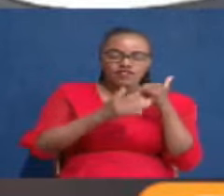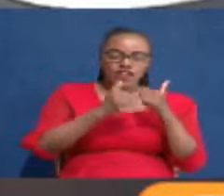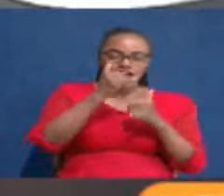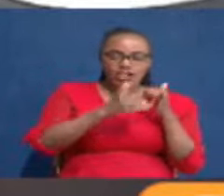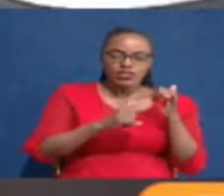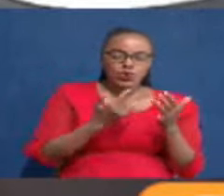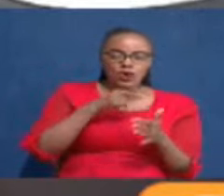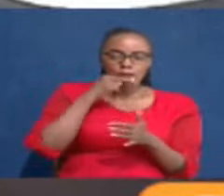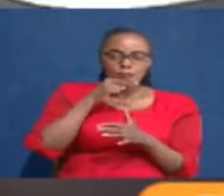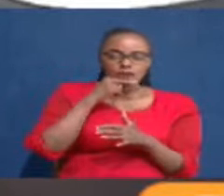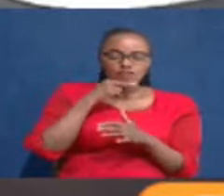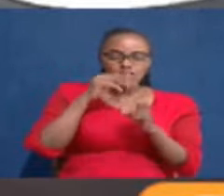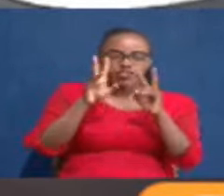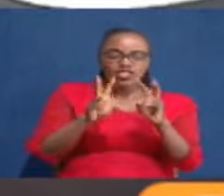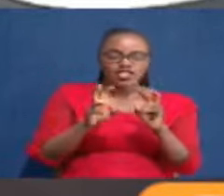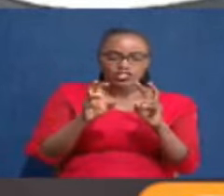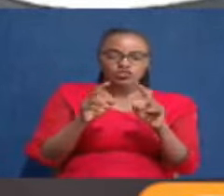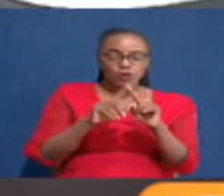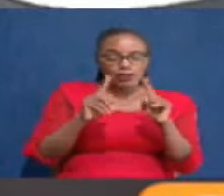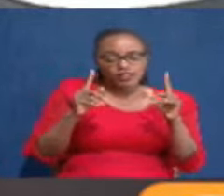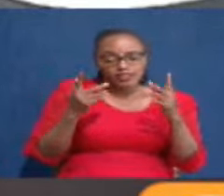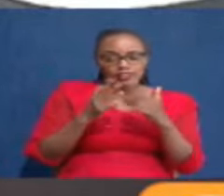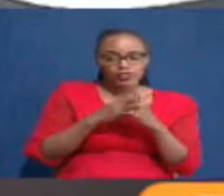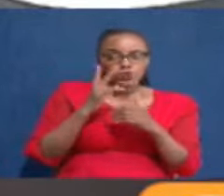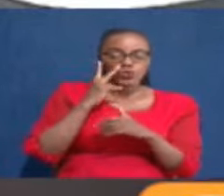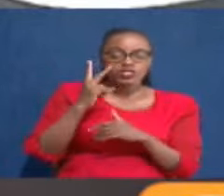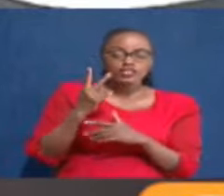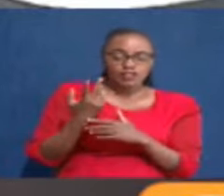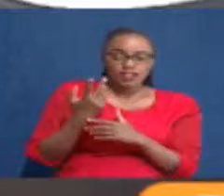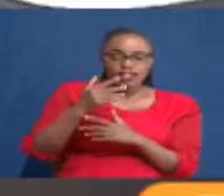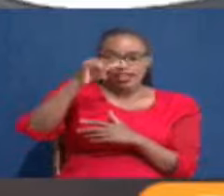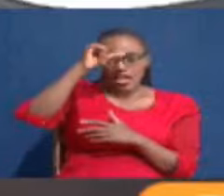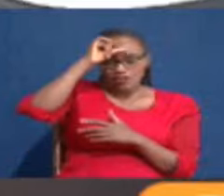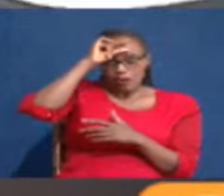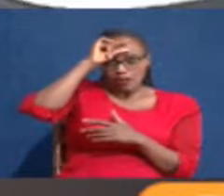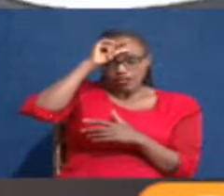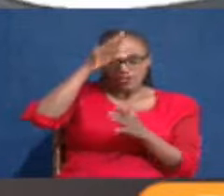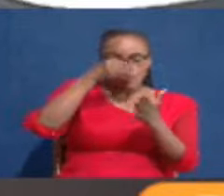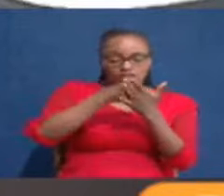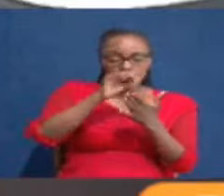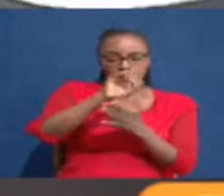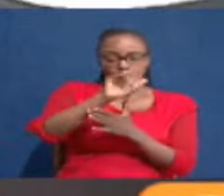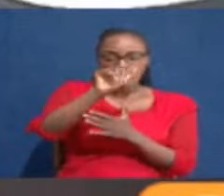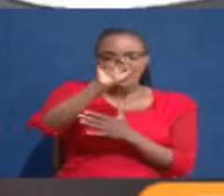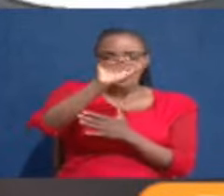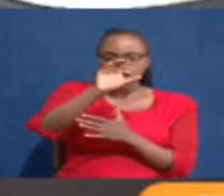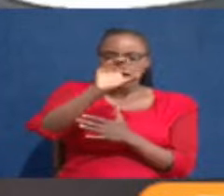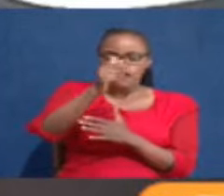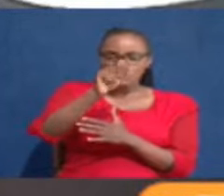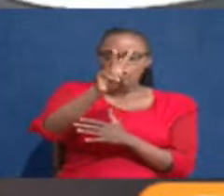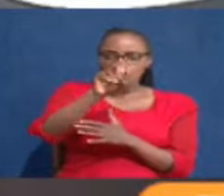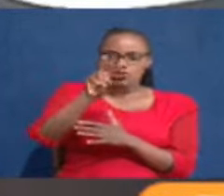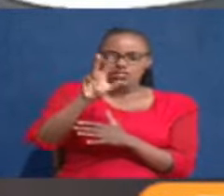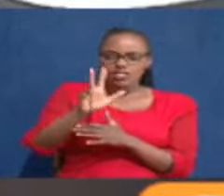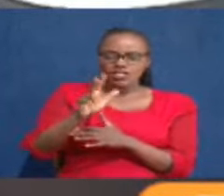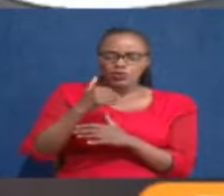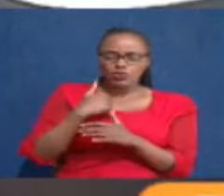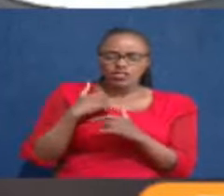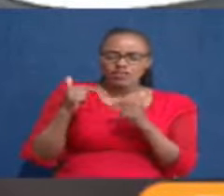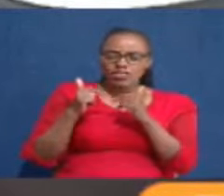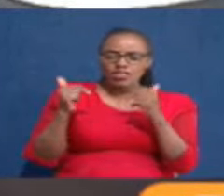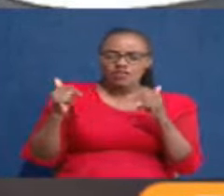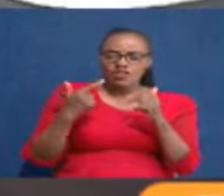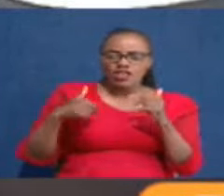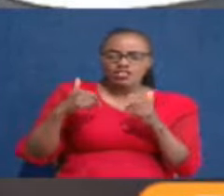in this matter. But look at this administration, Finance Act 2023, that was itself quite controversial.